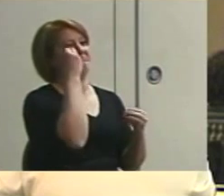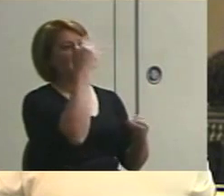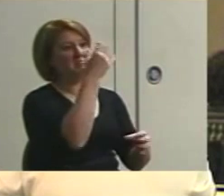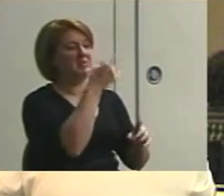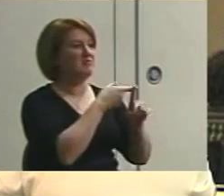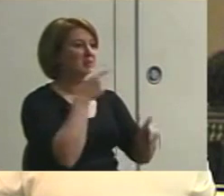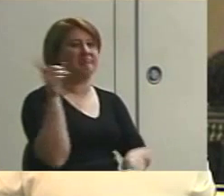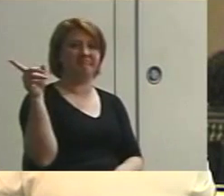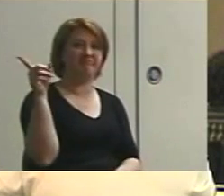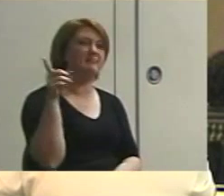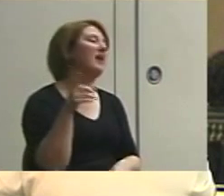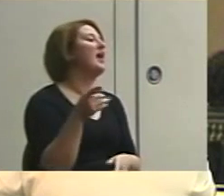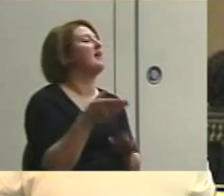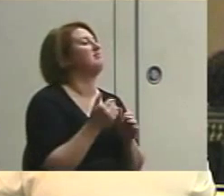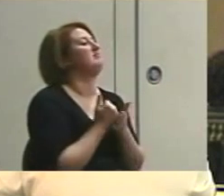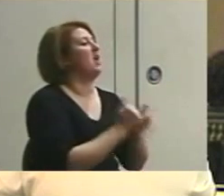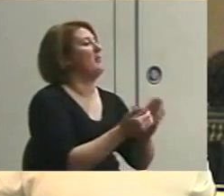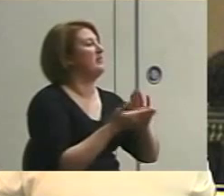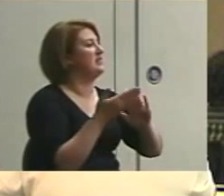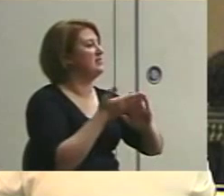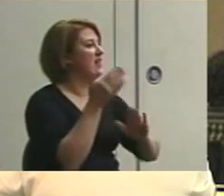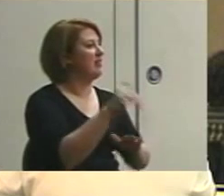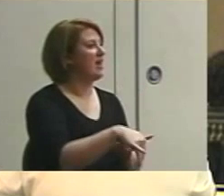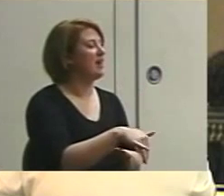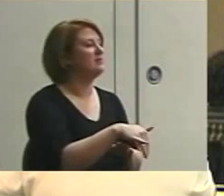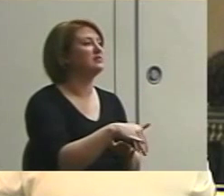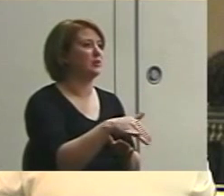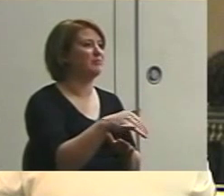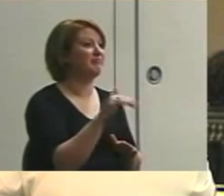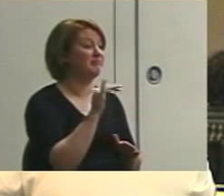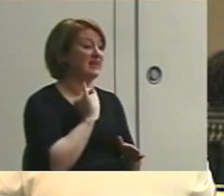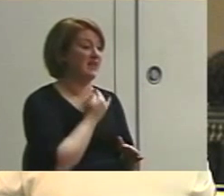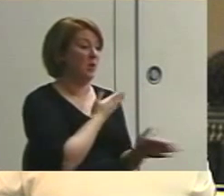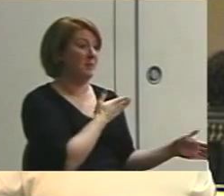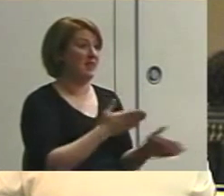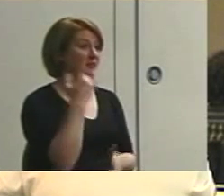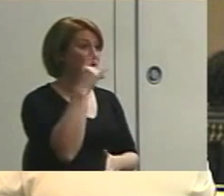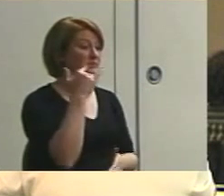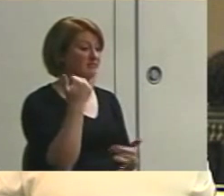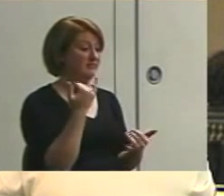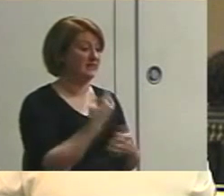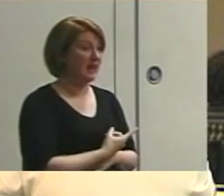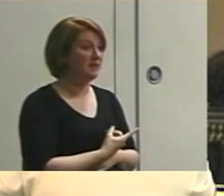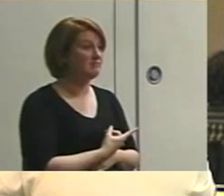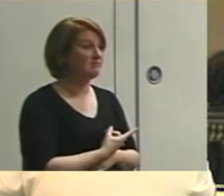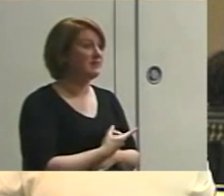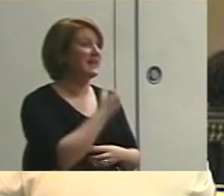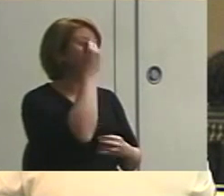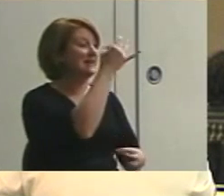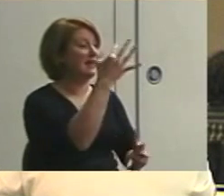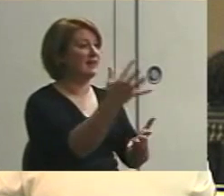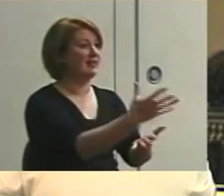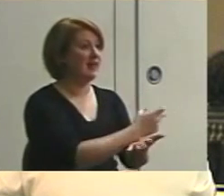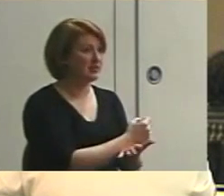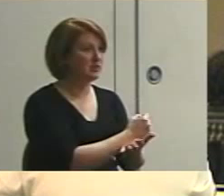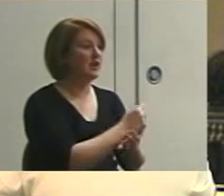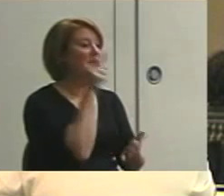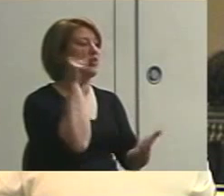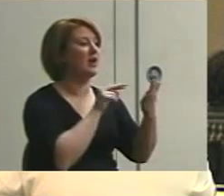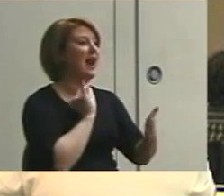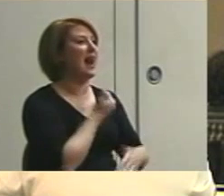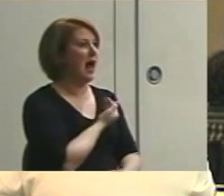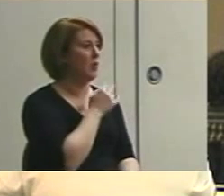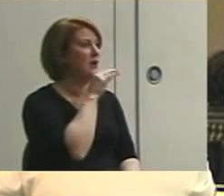Scott, have him help facilitate that. So that's kind of the plan for today, data collection, and then looking at our own